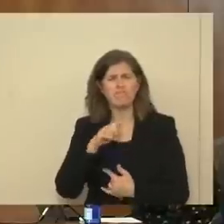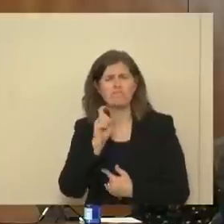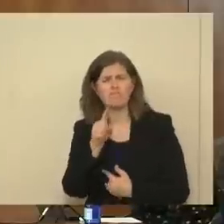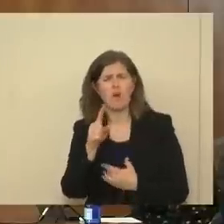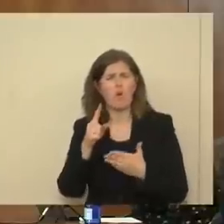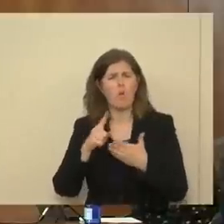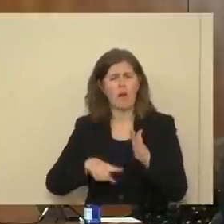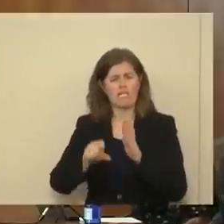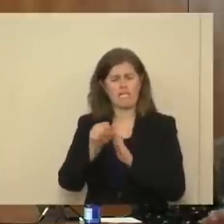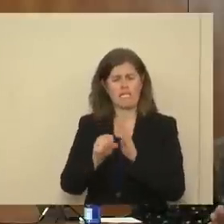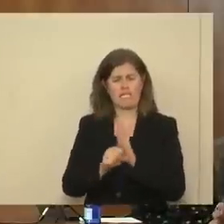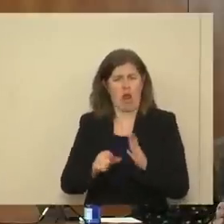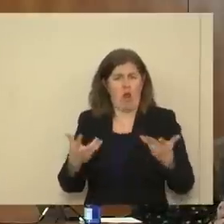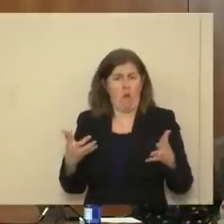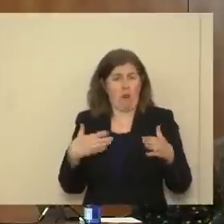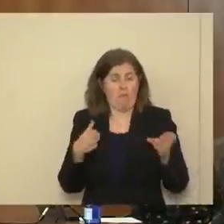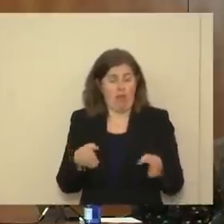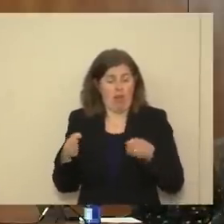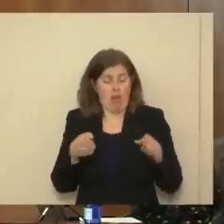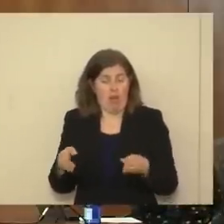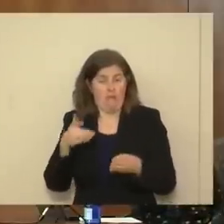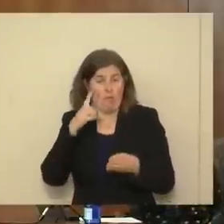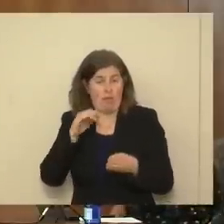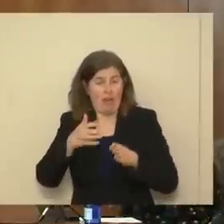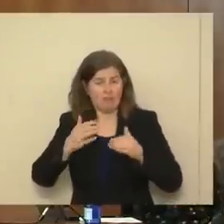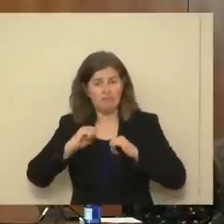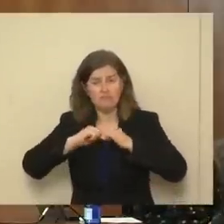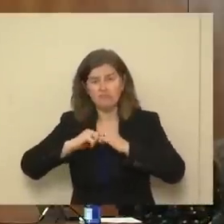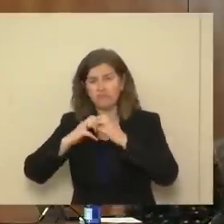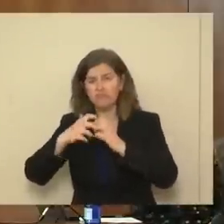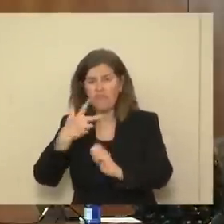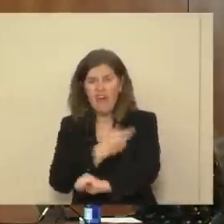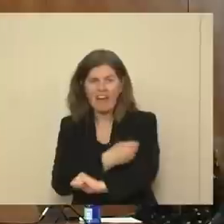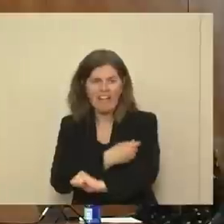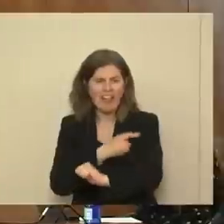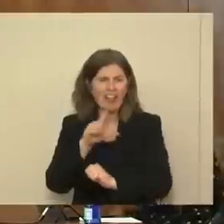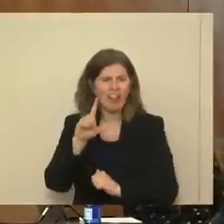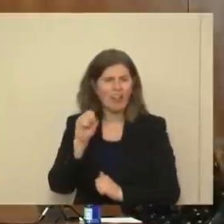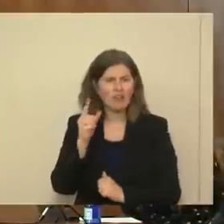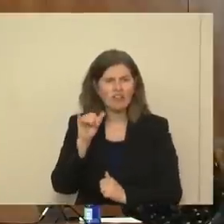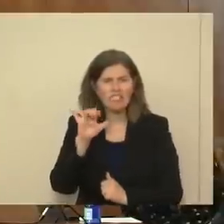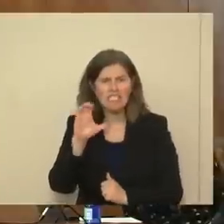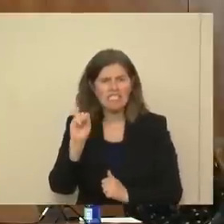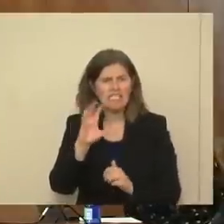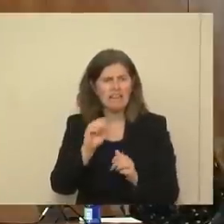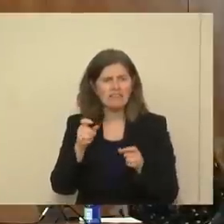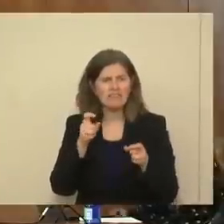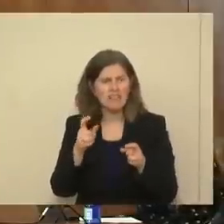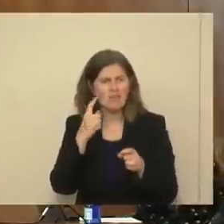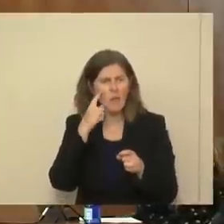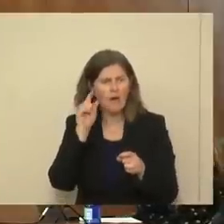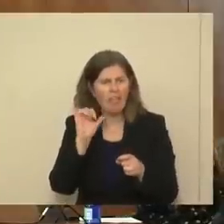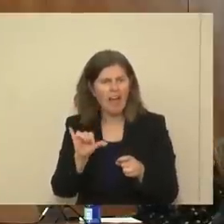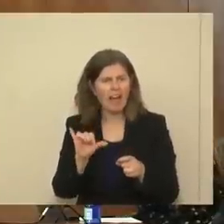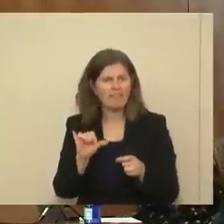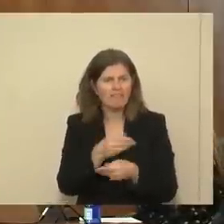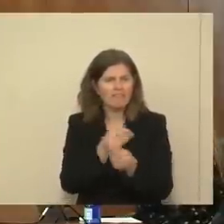what has the state done already to plan those operations and logistics and the administration of a